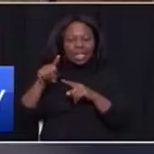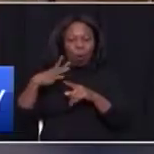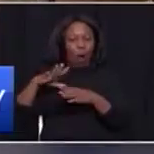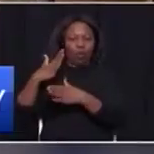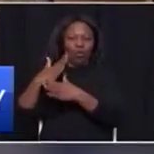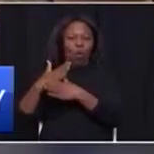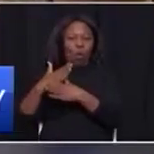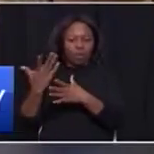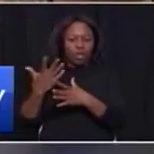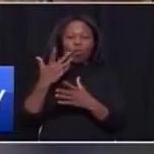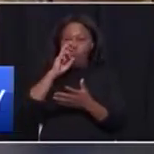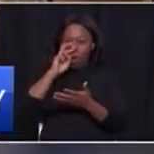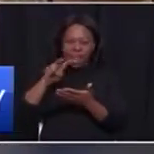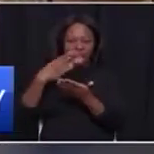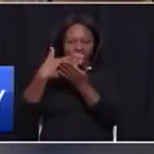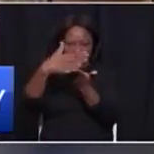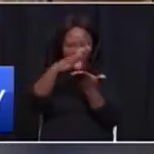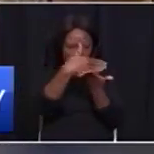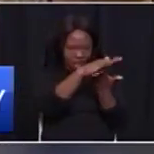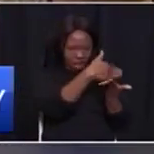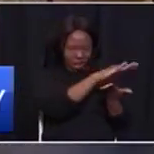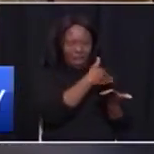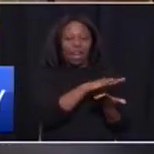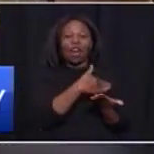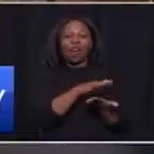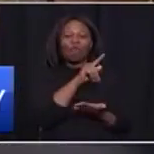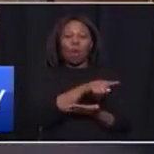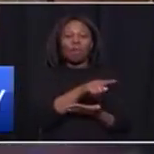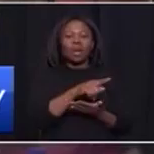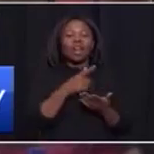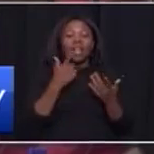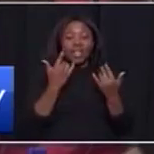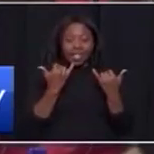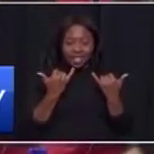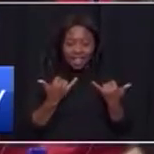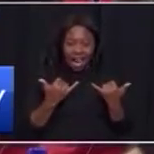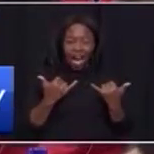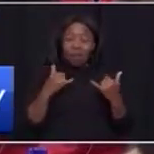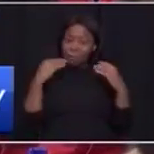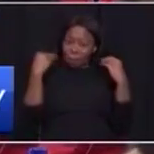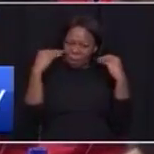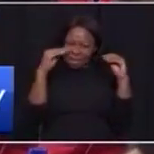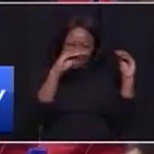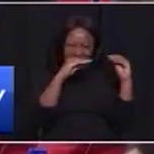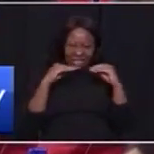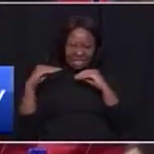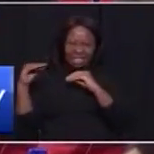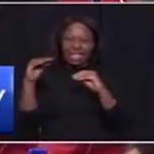We have to remove them from that. So these businesses must